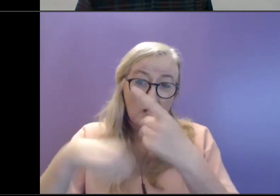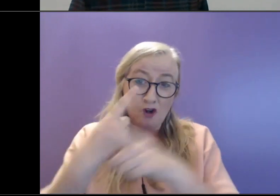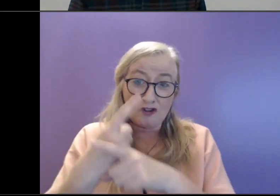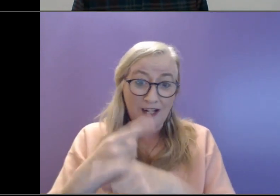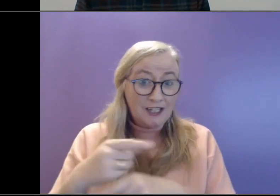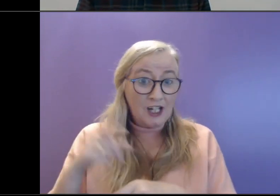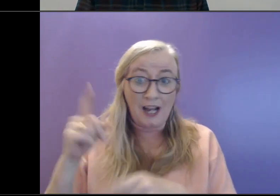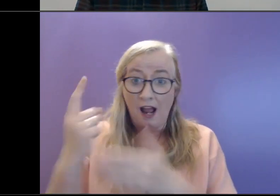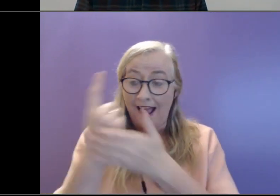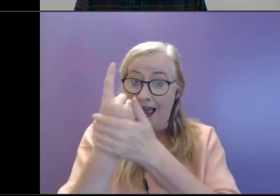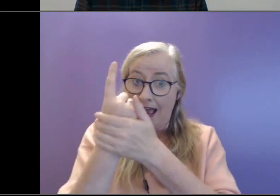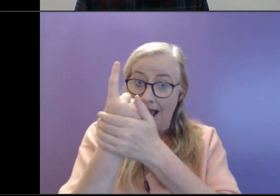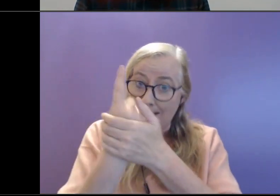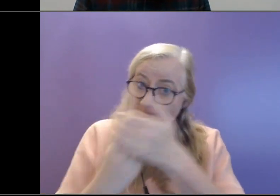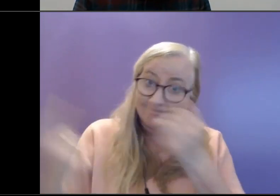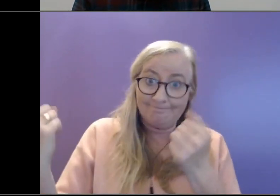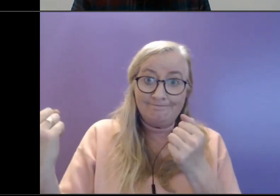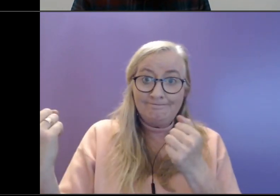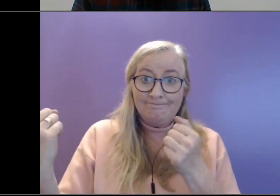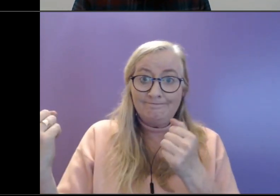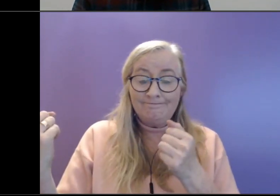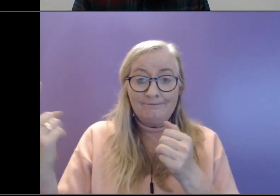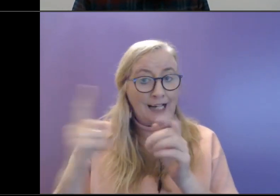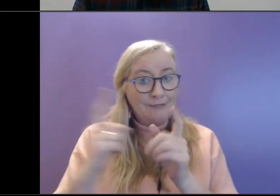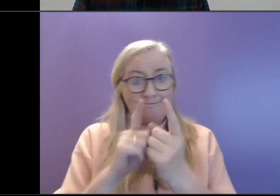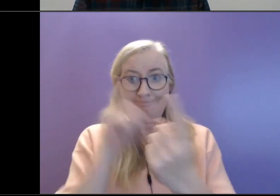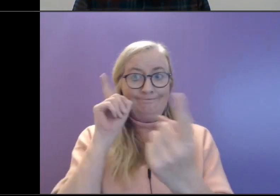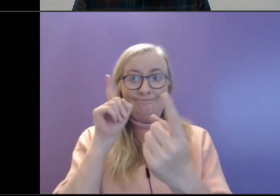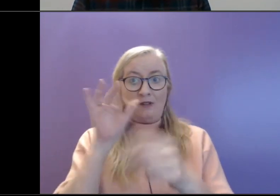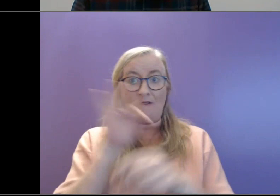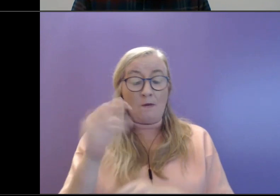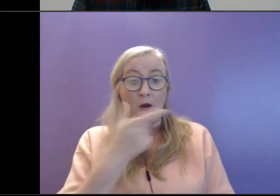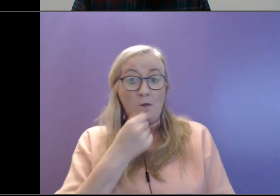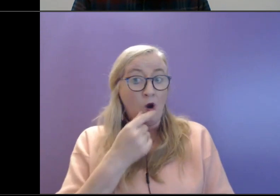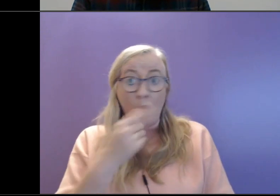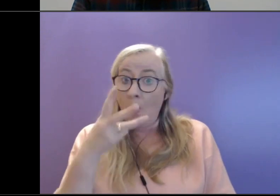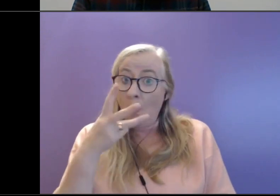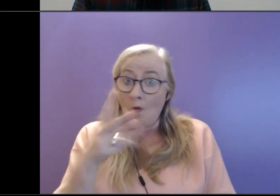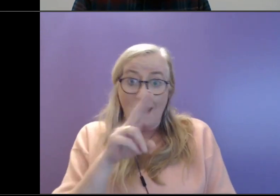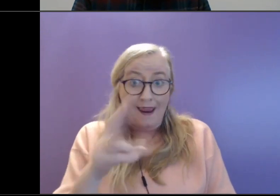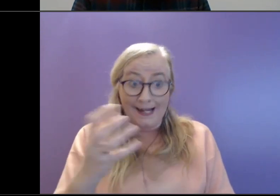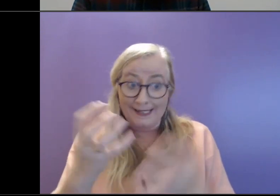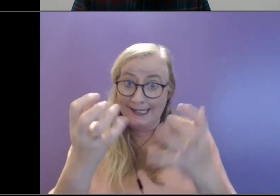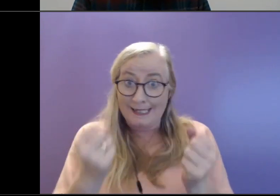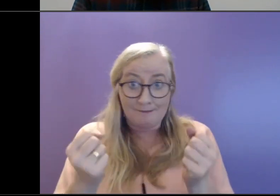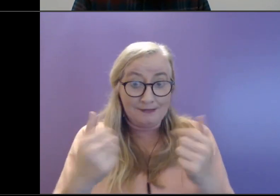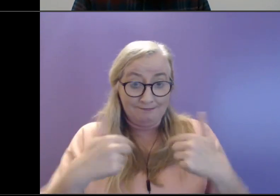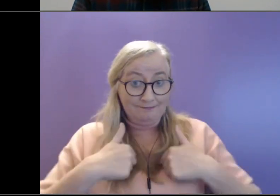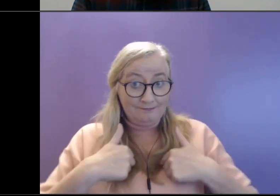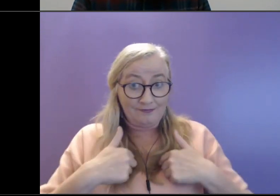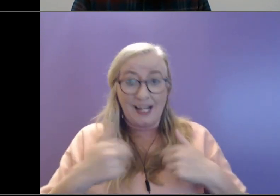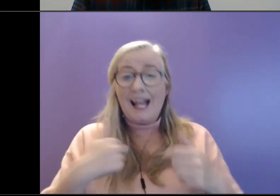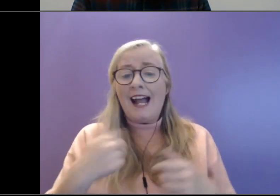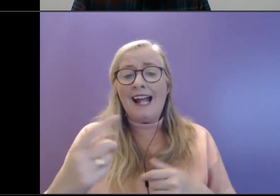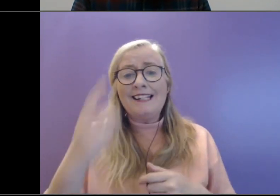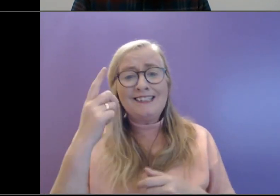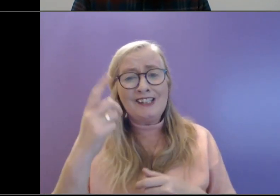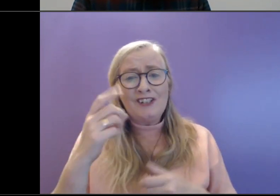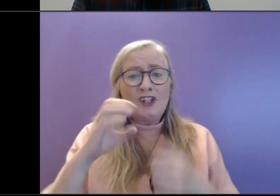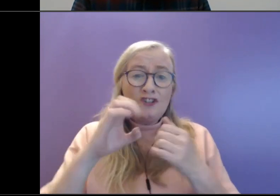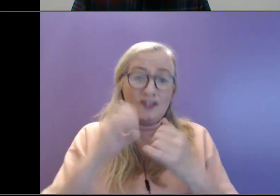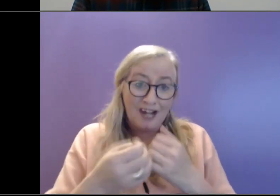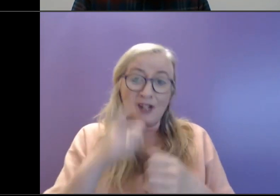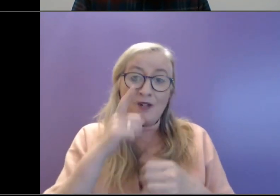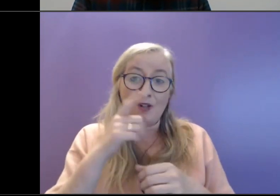isolated herself for a boy. She won't accept. She needs help. And I have tried and have spoken to a lovely man at Jigsaw